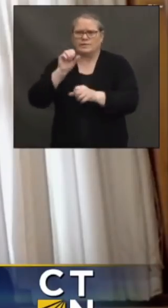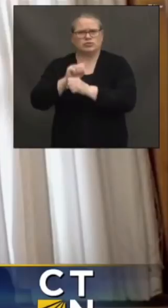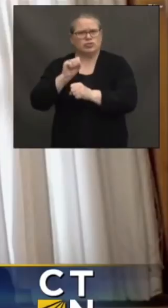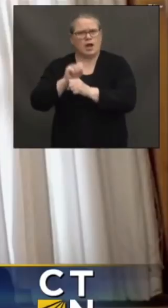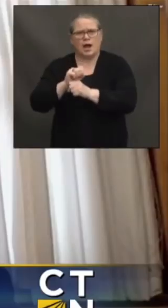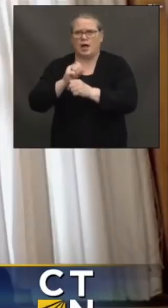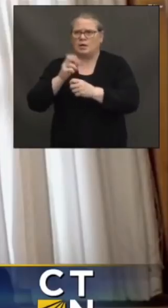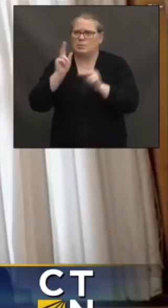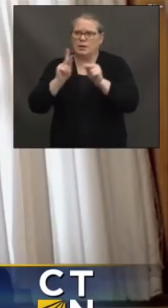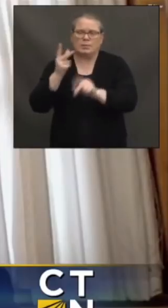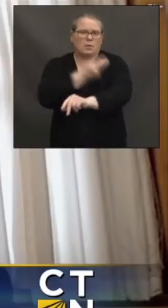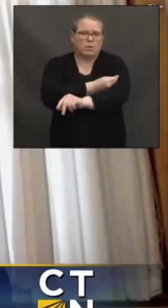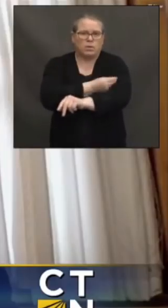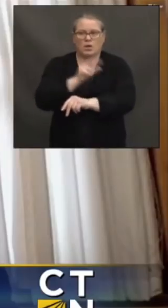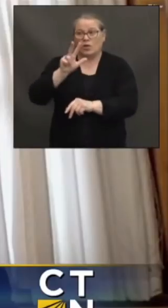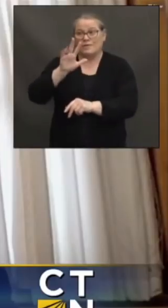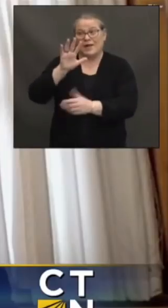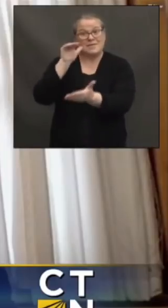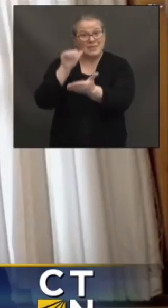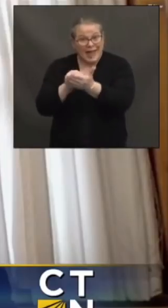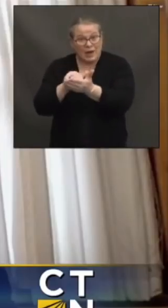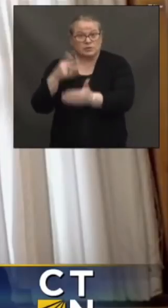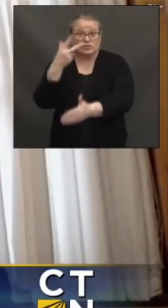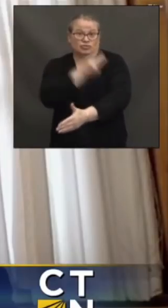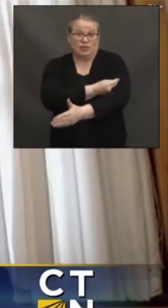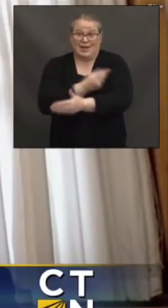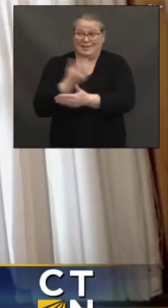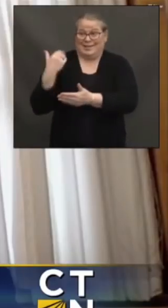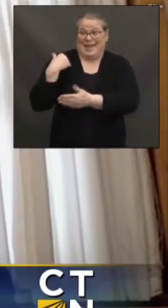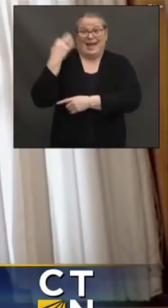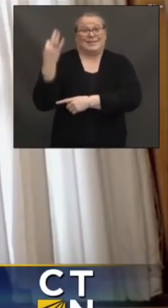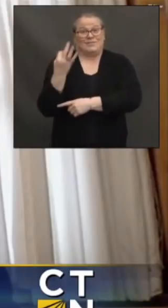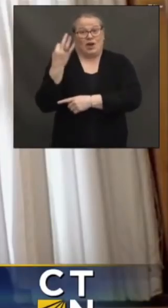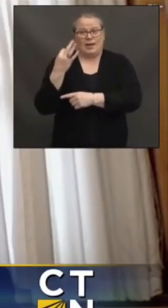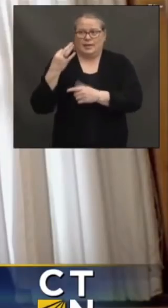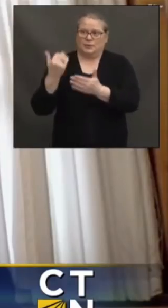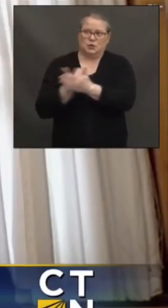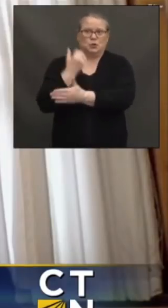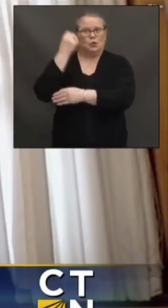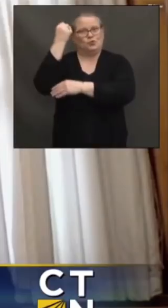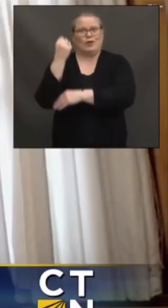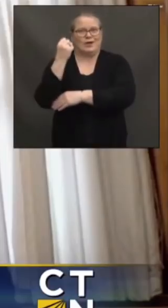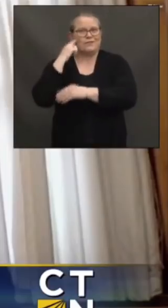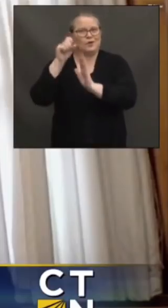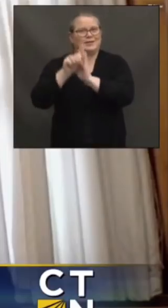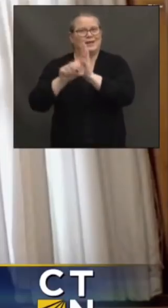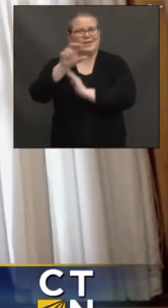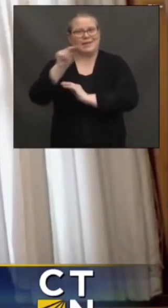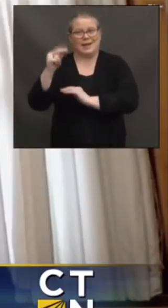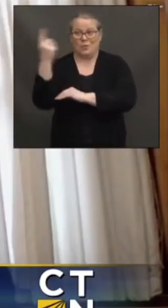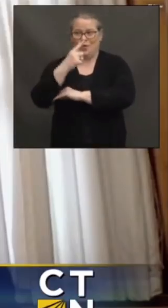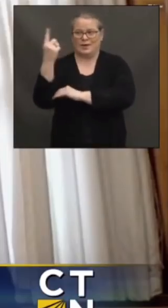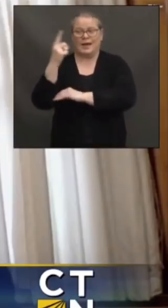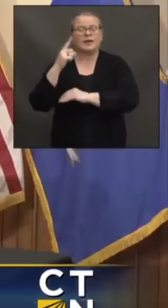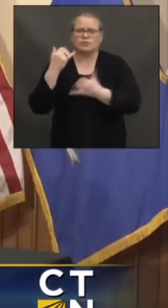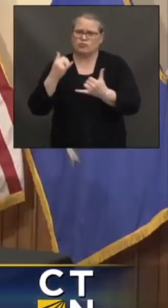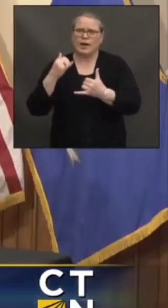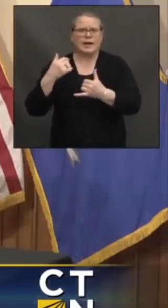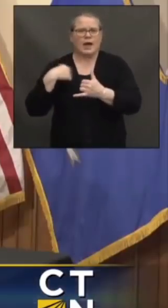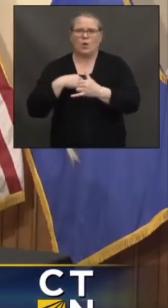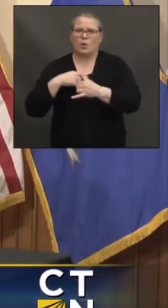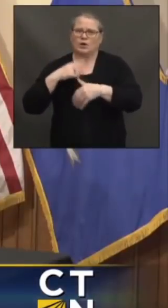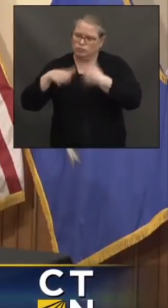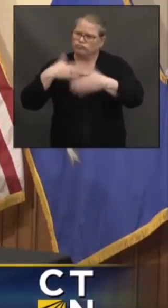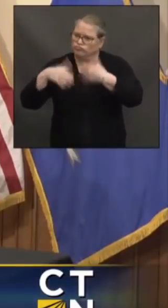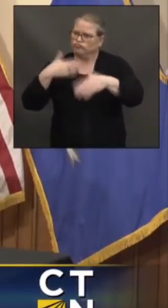administered last Friday. That was an all-time record for the state of Connecticut in one day. So we're really cranking right now. And